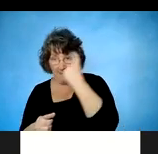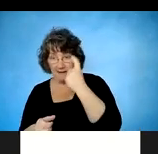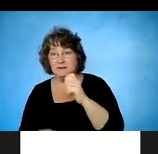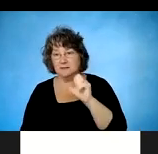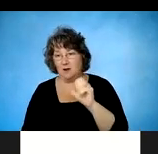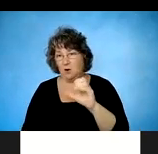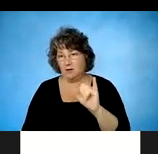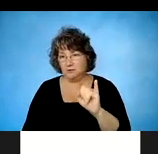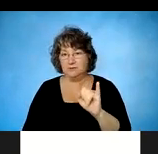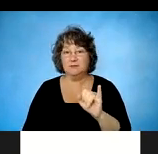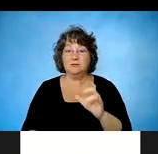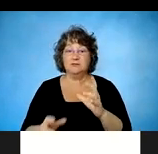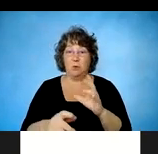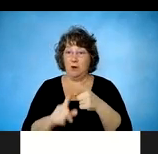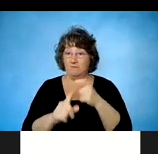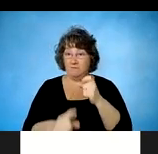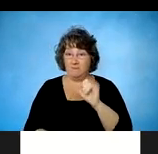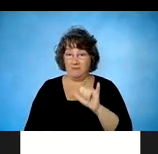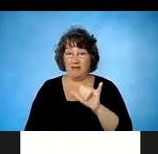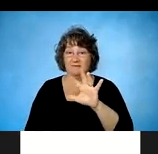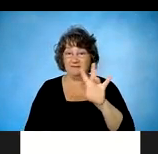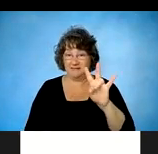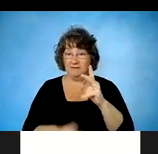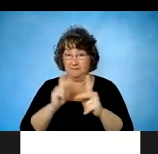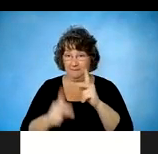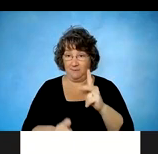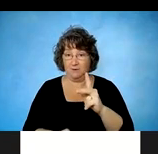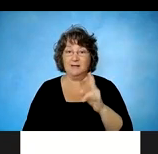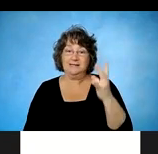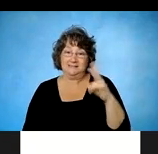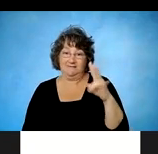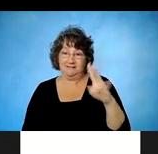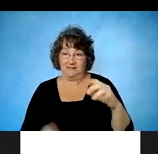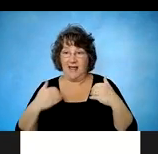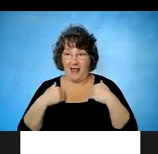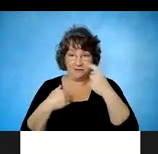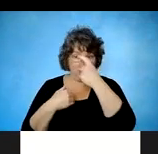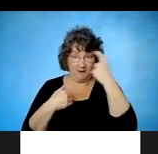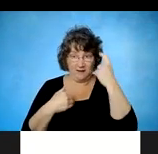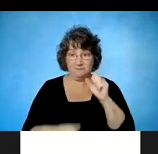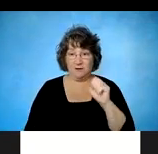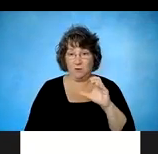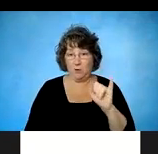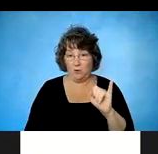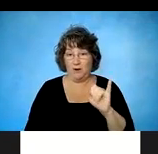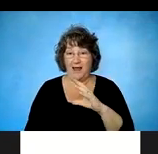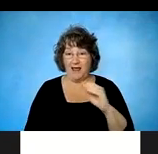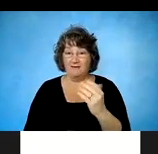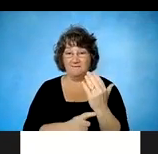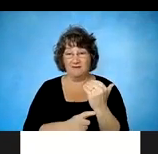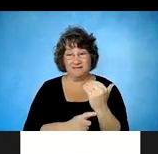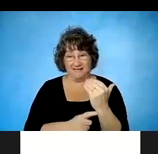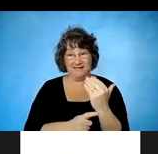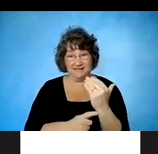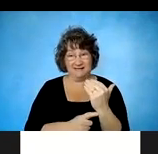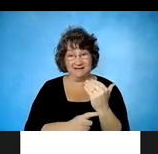work, 17 of them had a non-traumatic spinal cord injury. And 15 out of 17 of them returned to work within one year, which is an